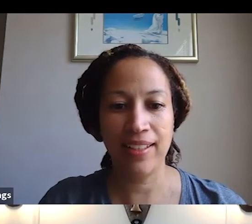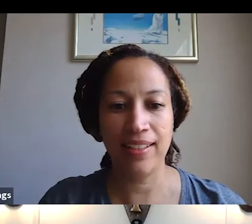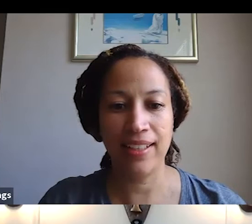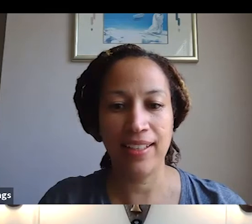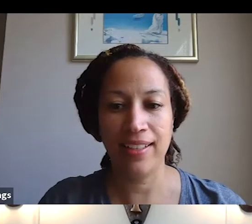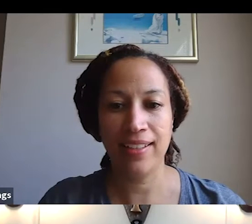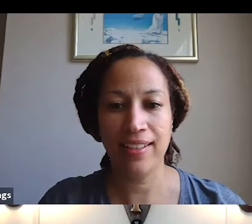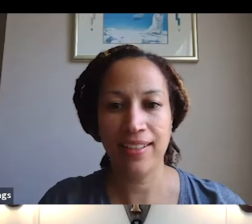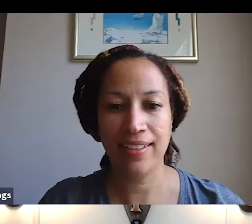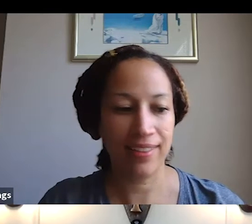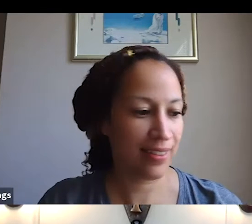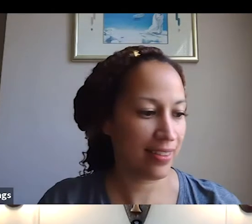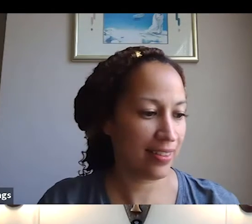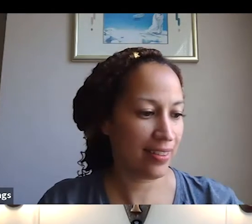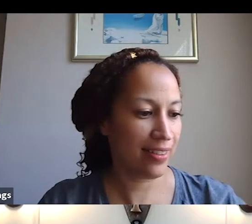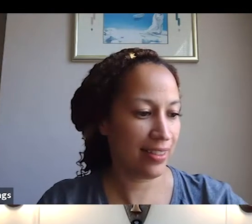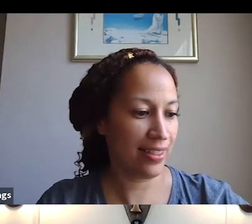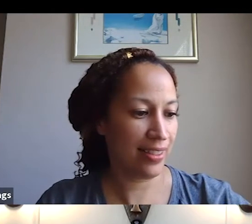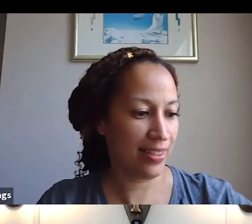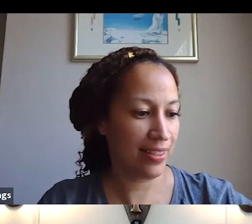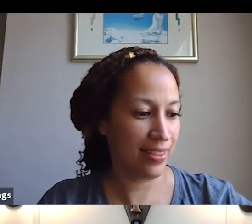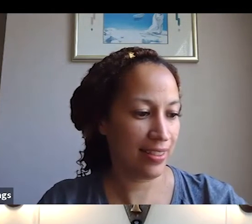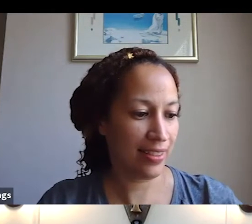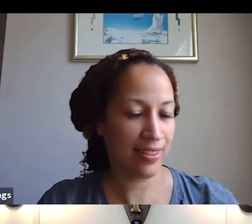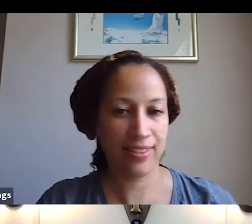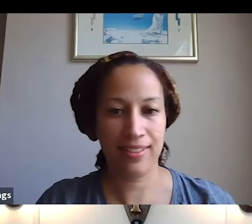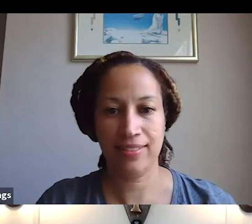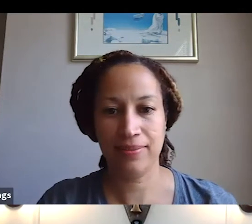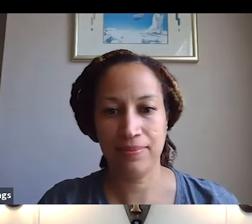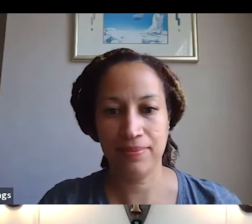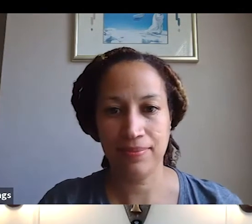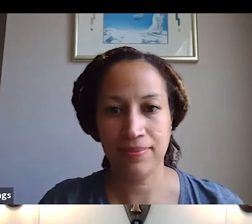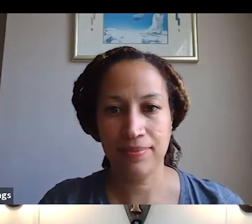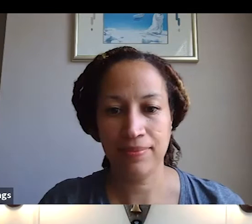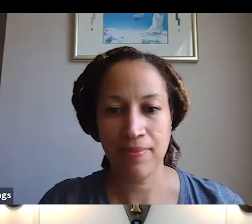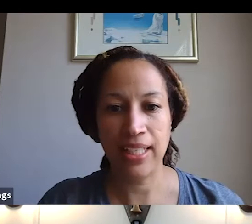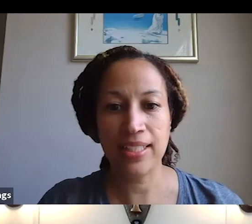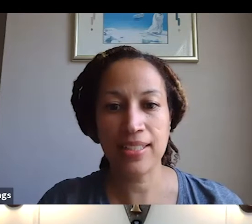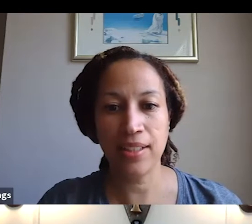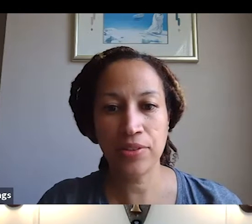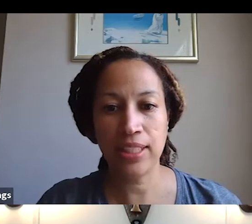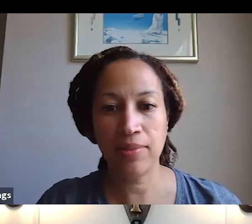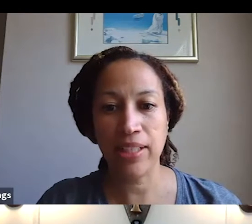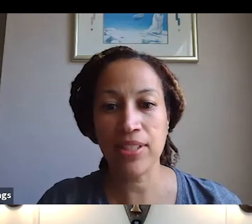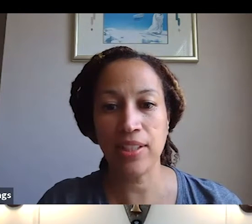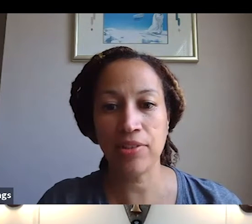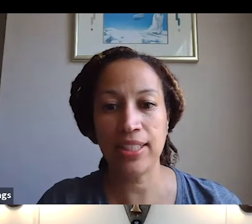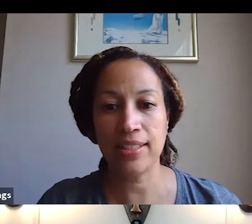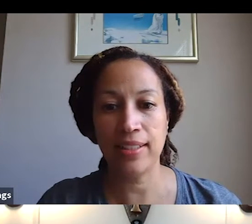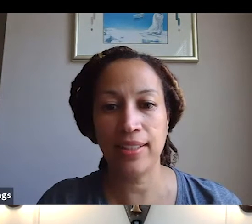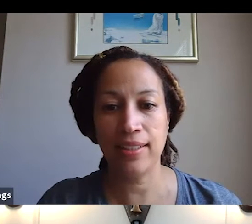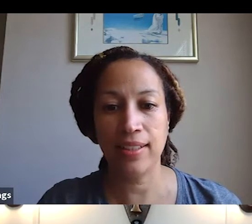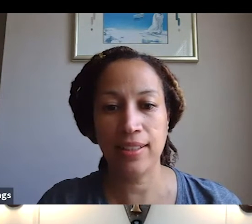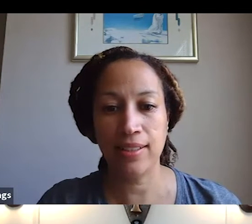So I see Jalen is on here, and I was trying to find Sandra. Is Sandra in the way? If Sandra